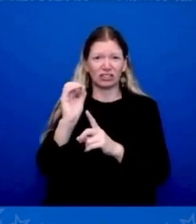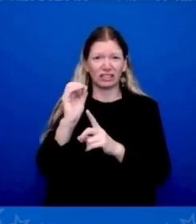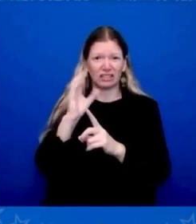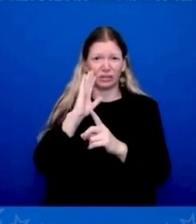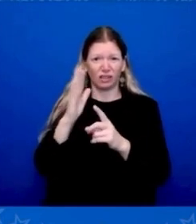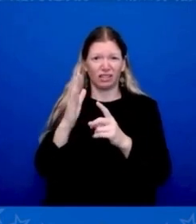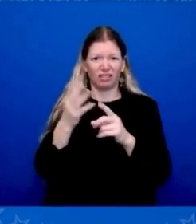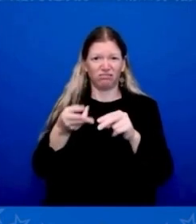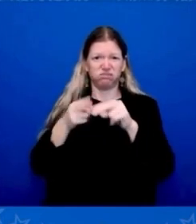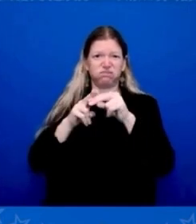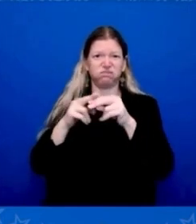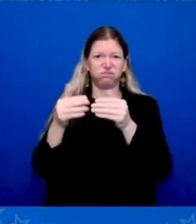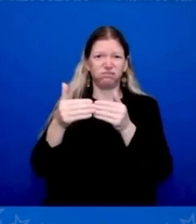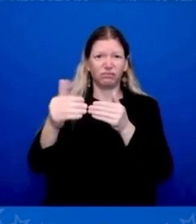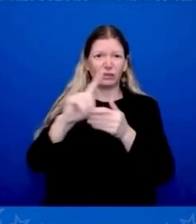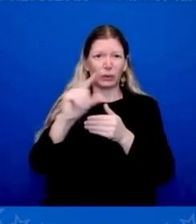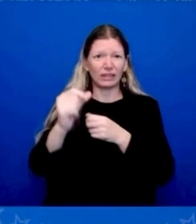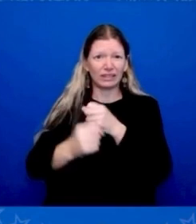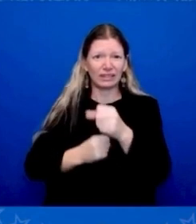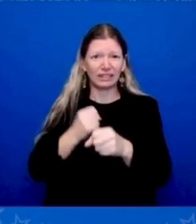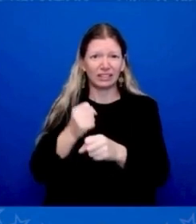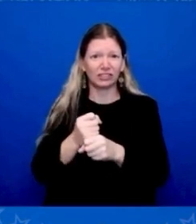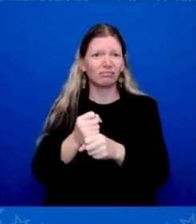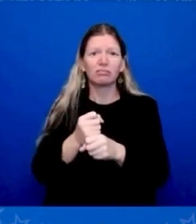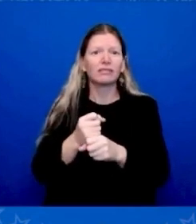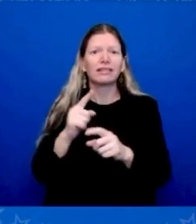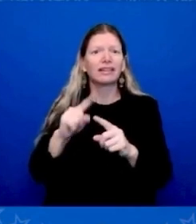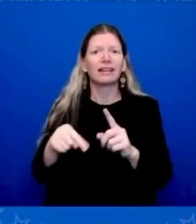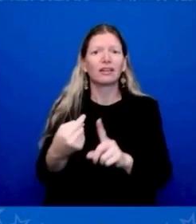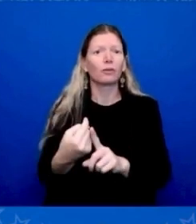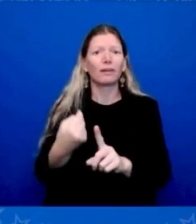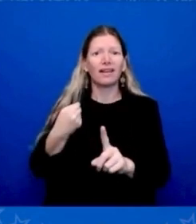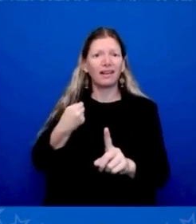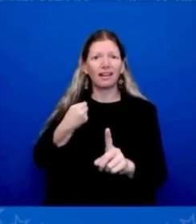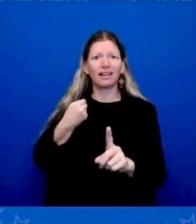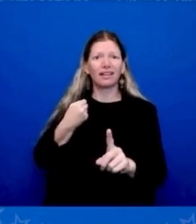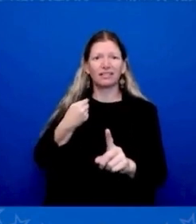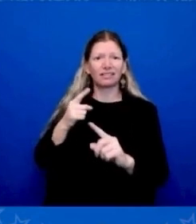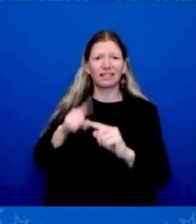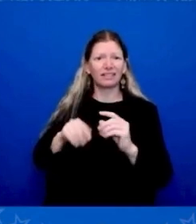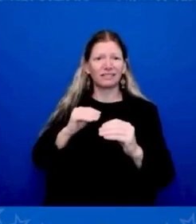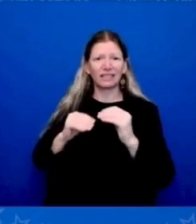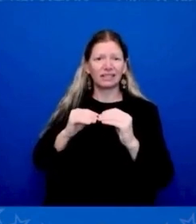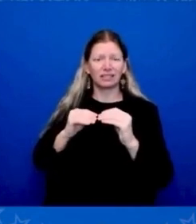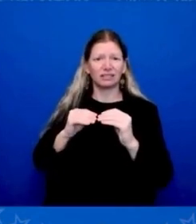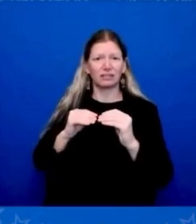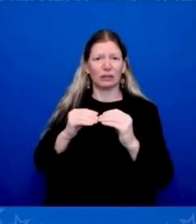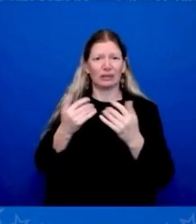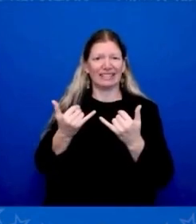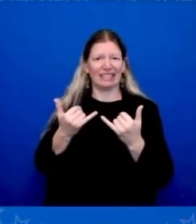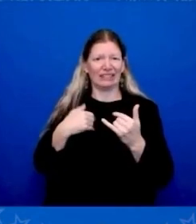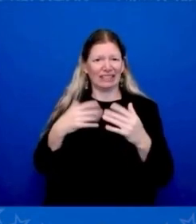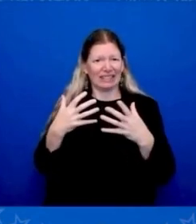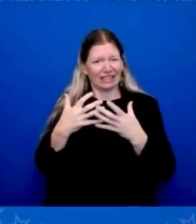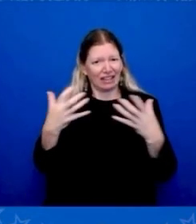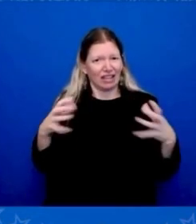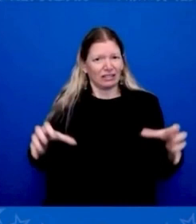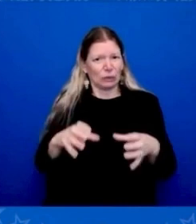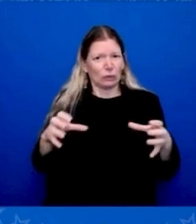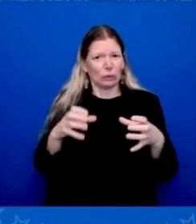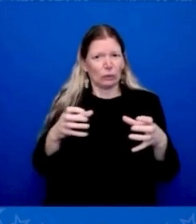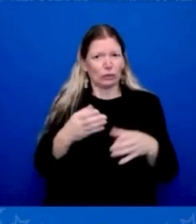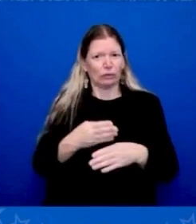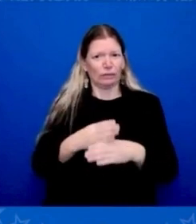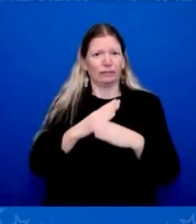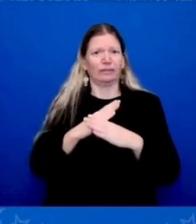there's a lot we can do in the meantime. For example, that pipeline